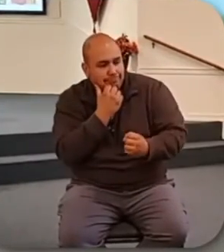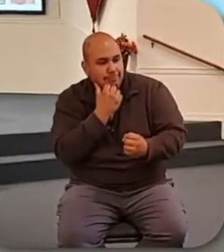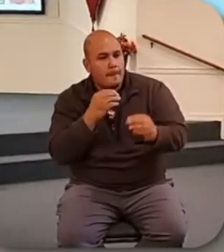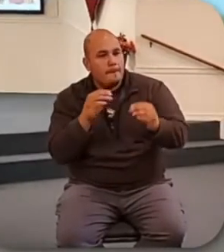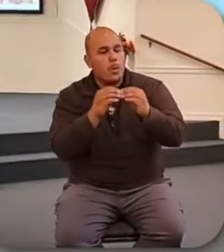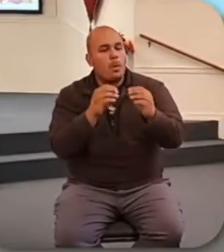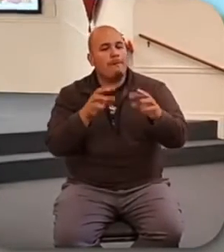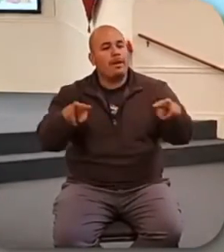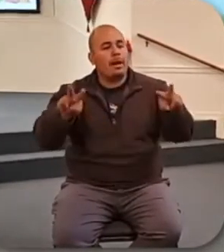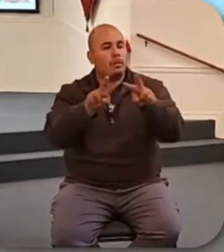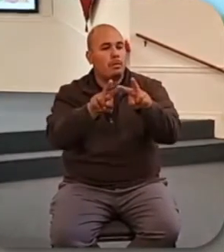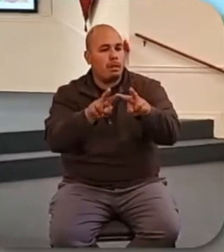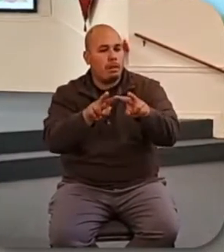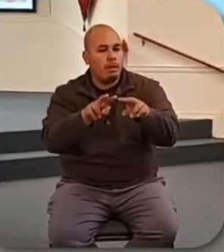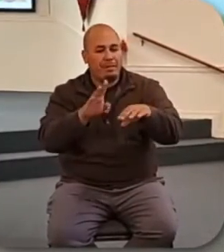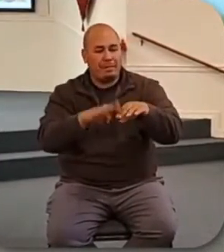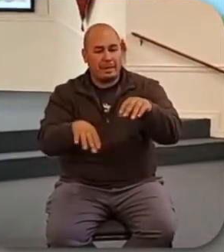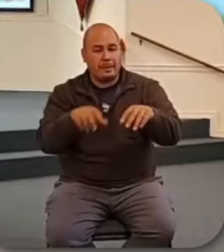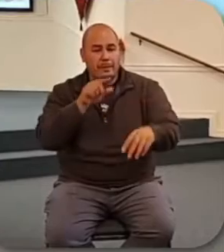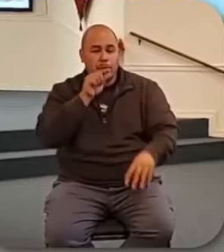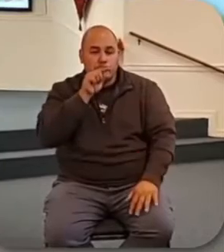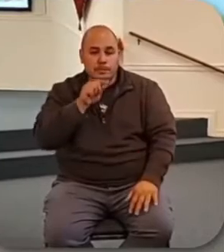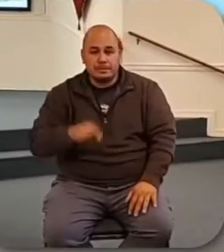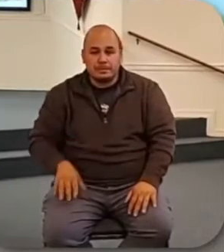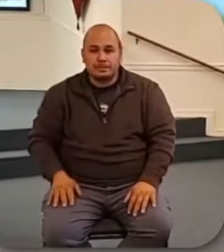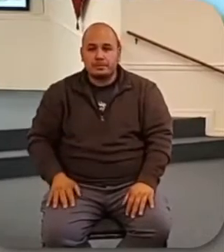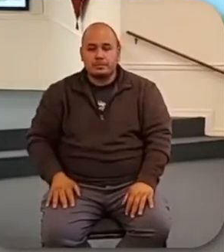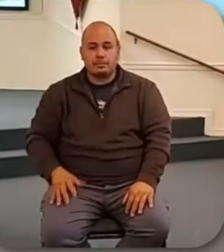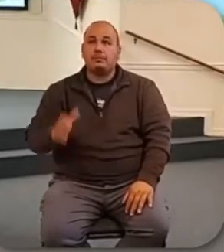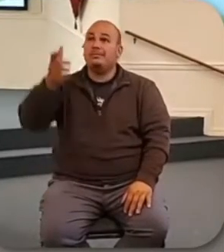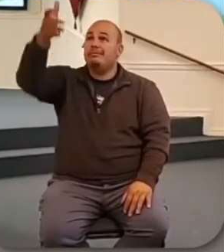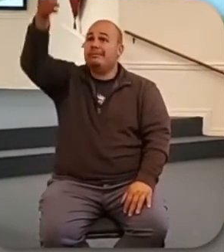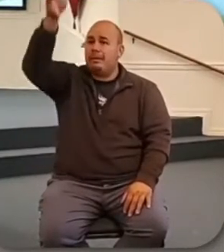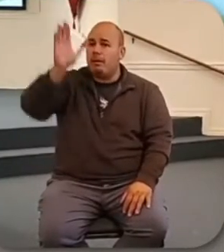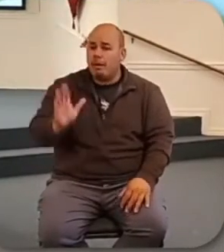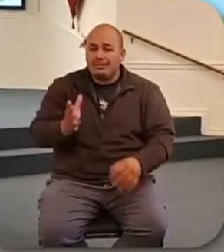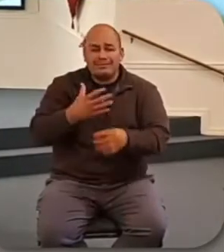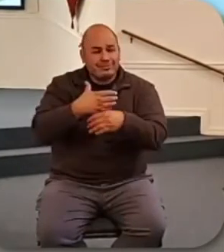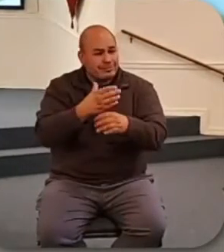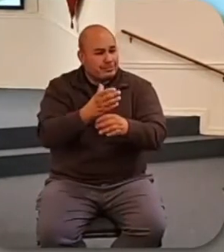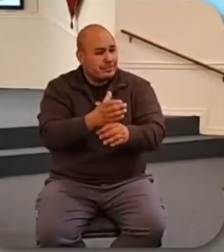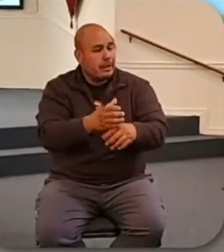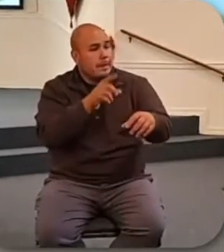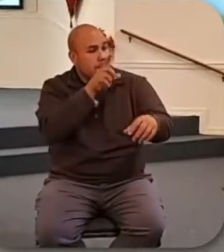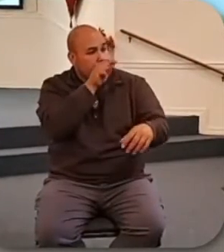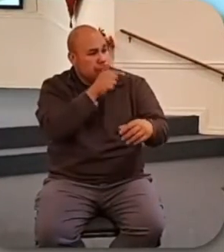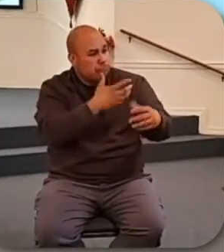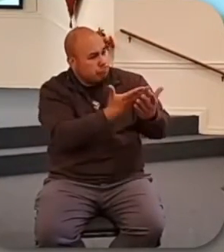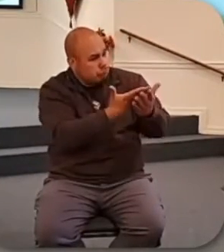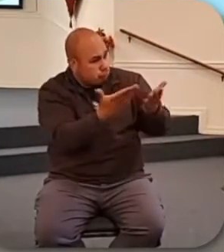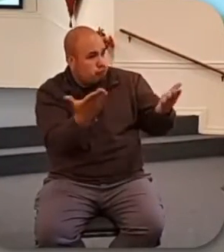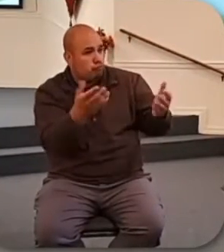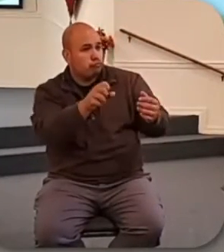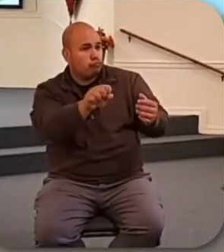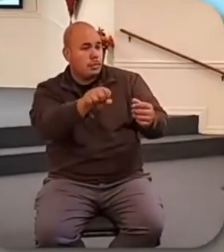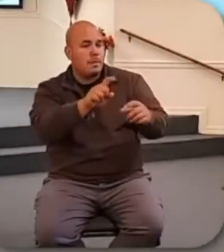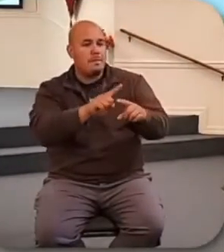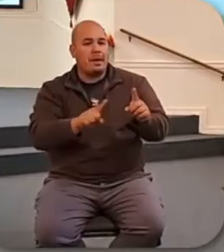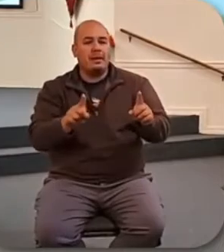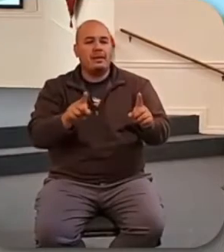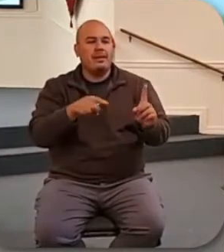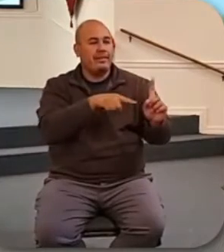Not that God doesn't value the birds, he does. He created the birds, he's very pleased with the birds. But birds are not created in his image.